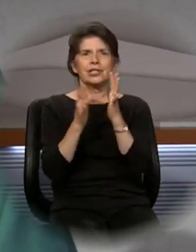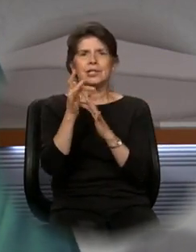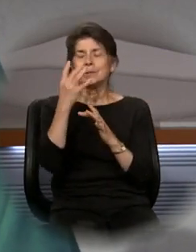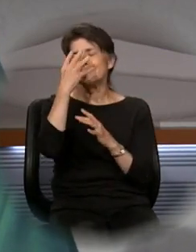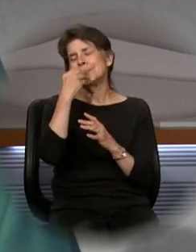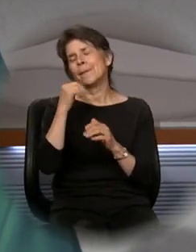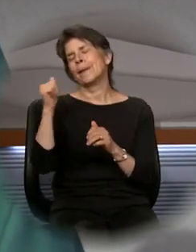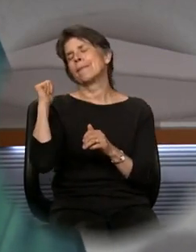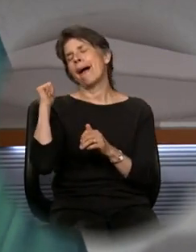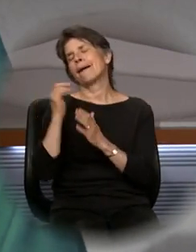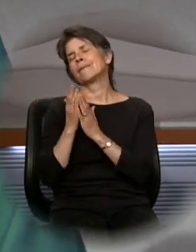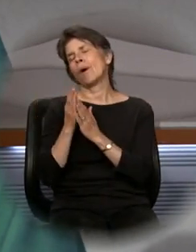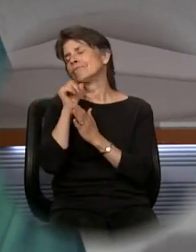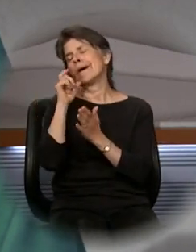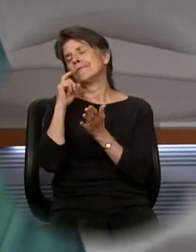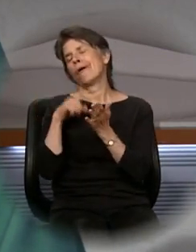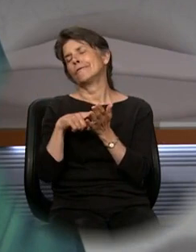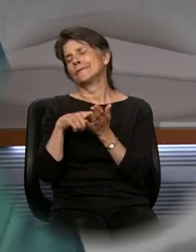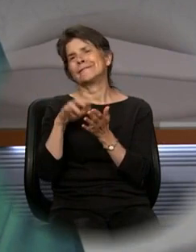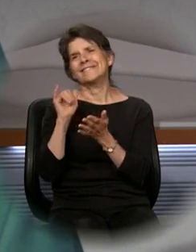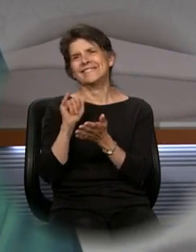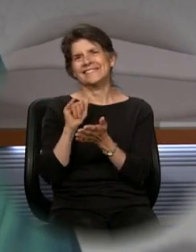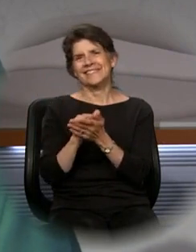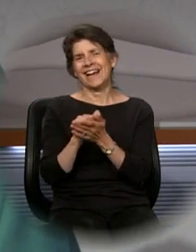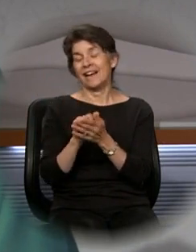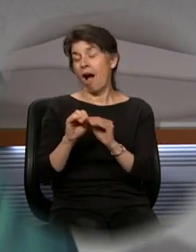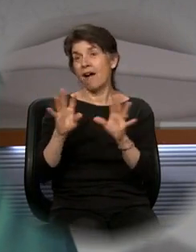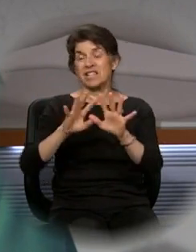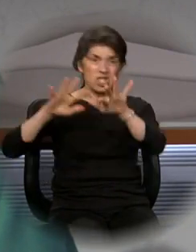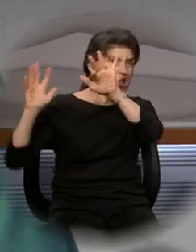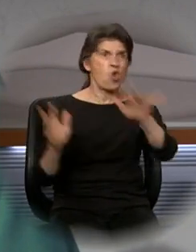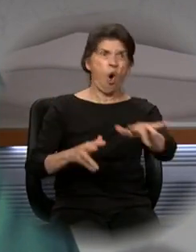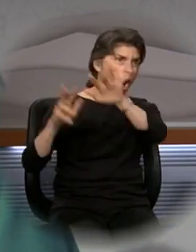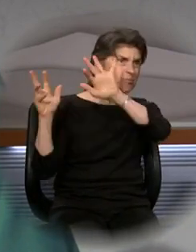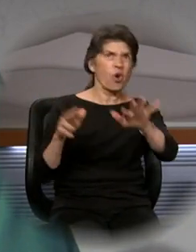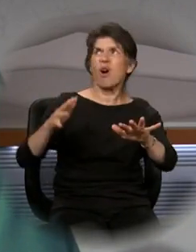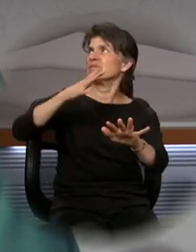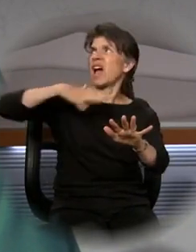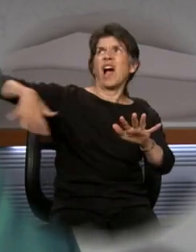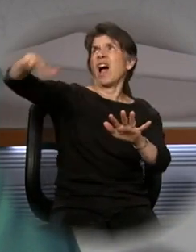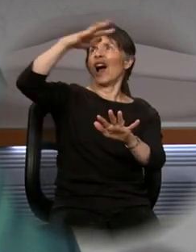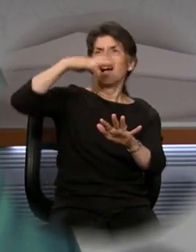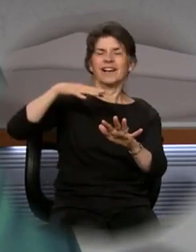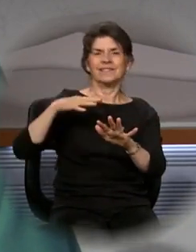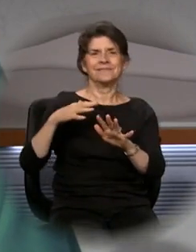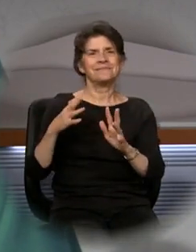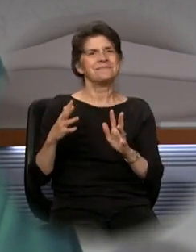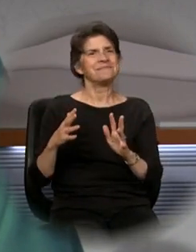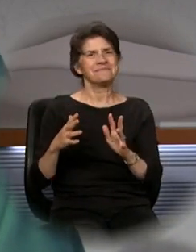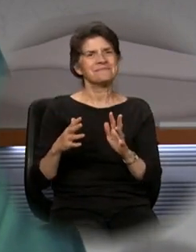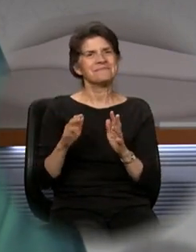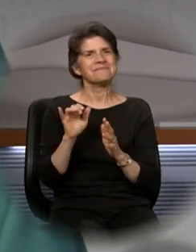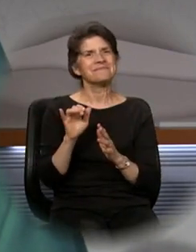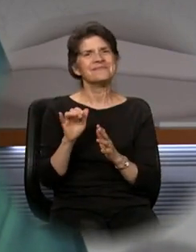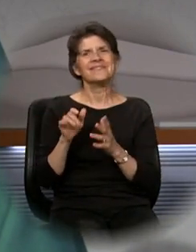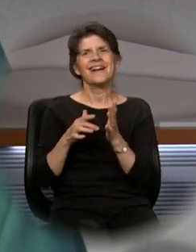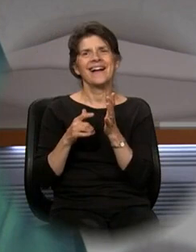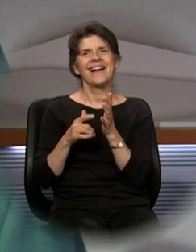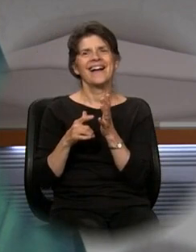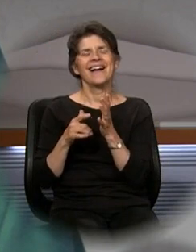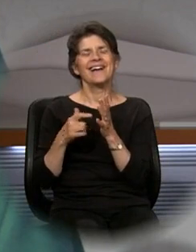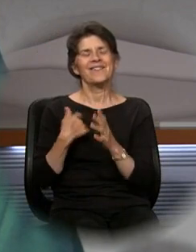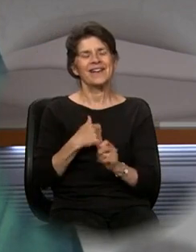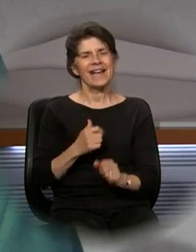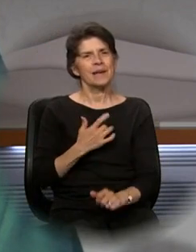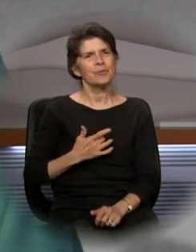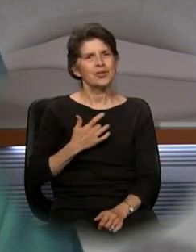not even really noticing, obviously, the storm that was about them. And it is in that that we can appreciate